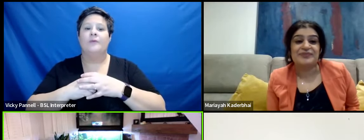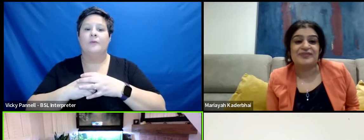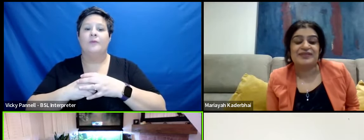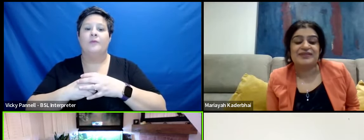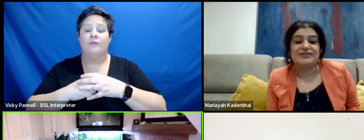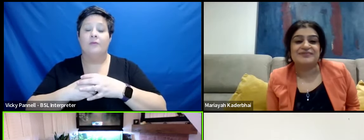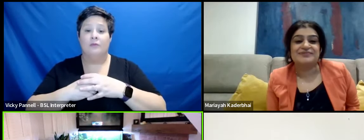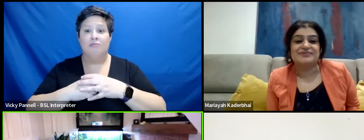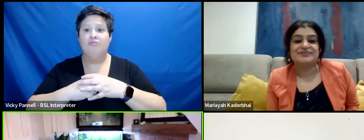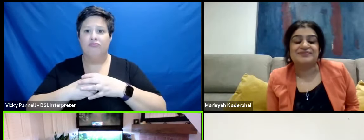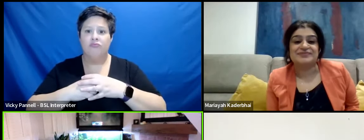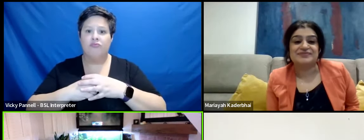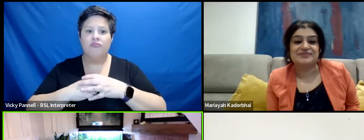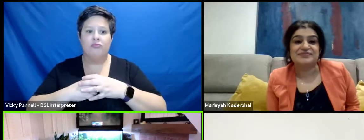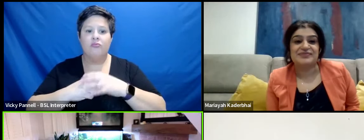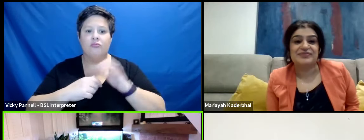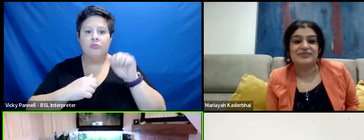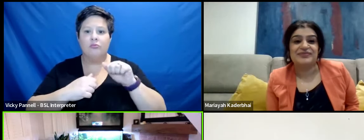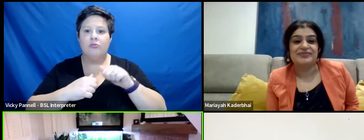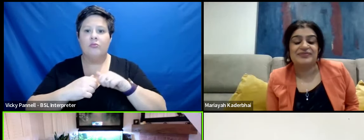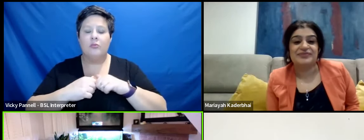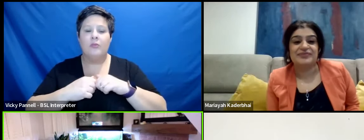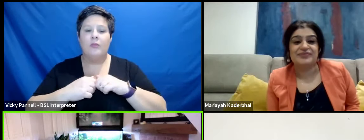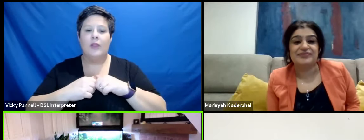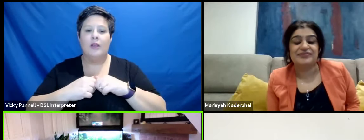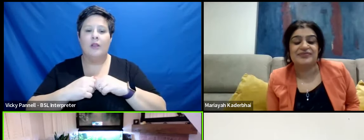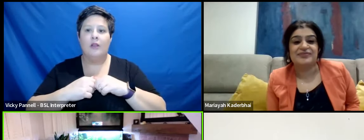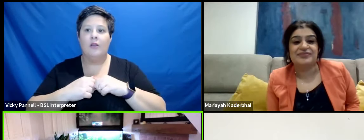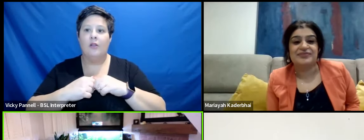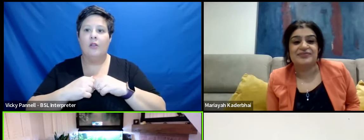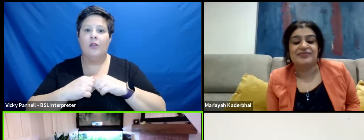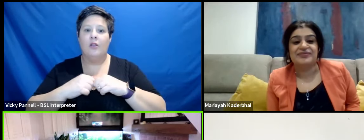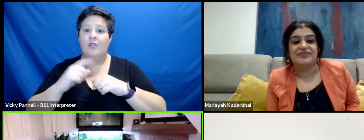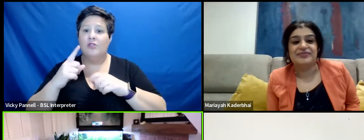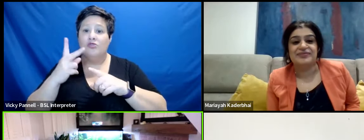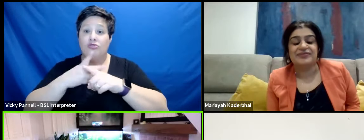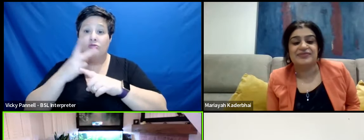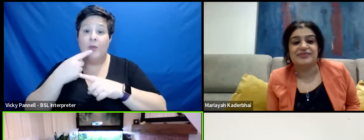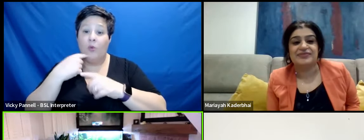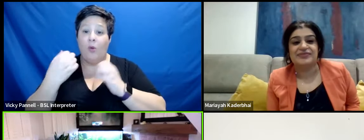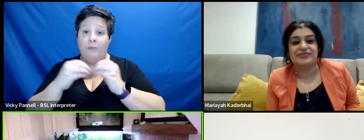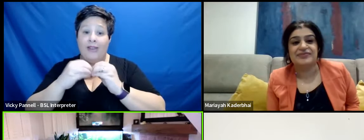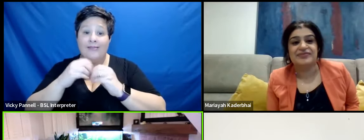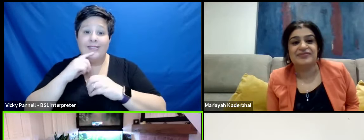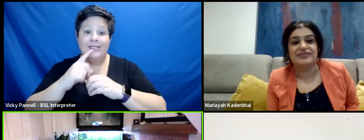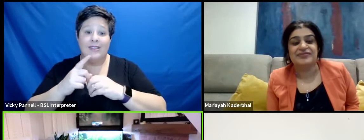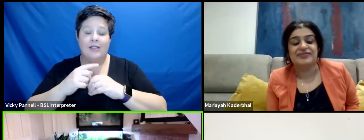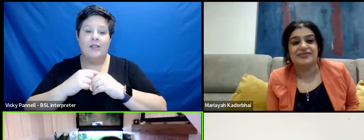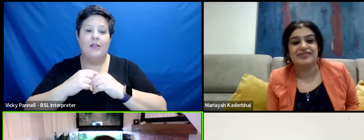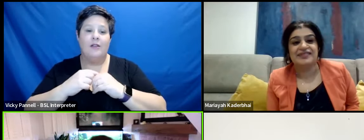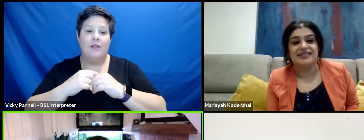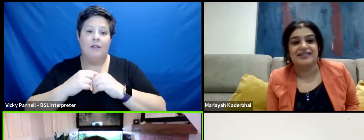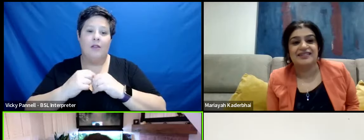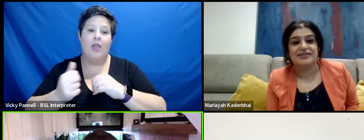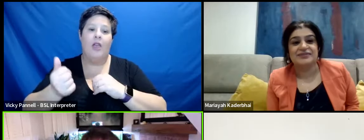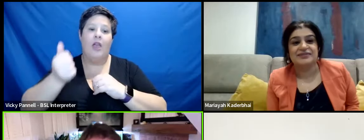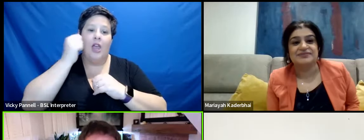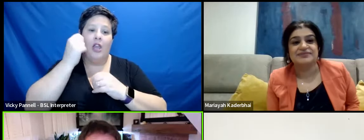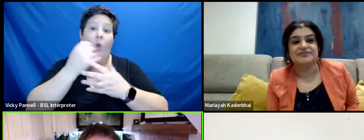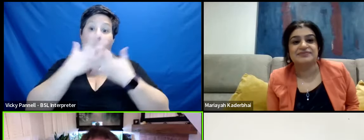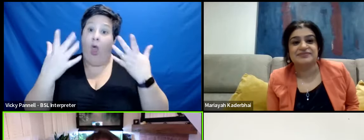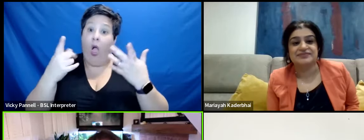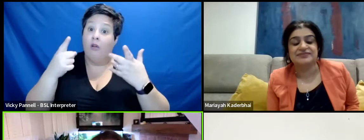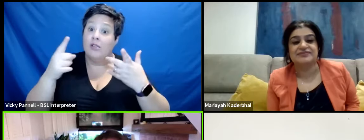yeah but also you know just to reiterate what Benedict just said look I know a lot of it is